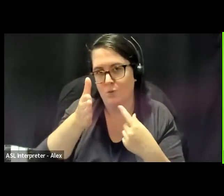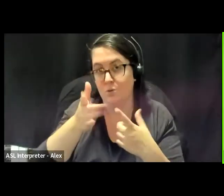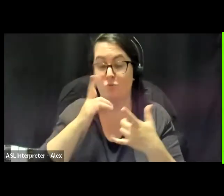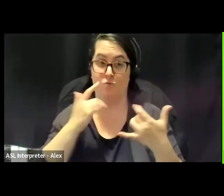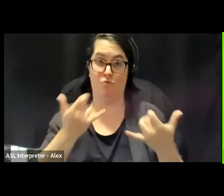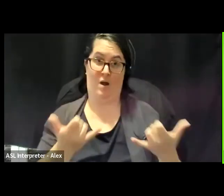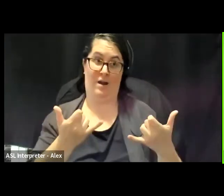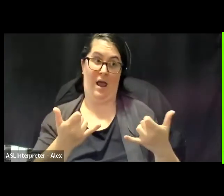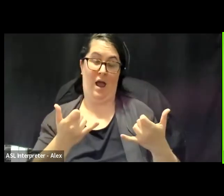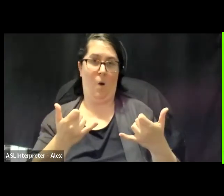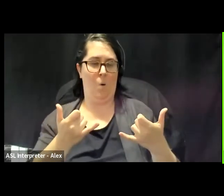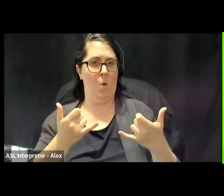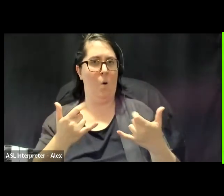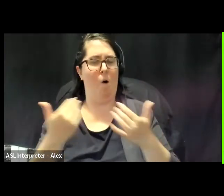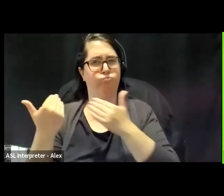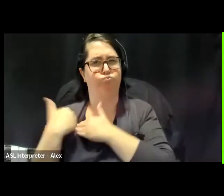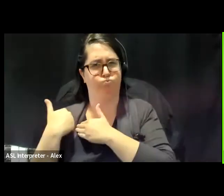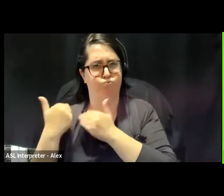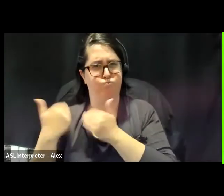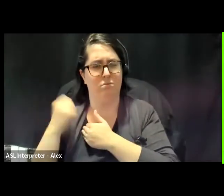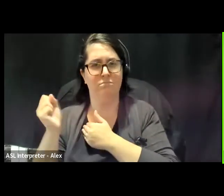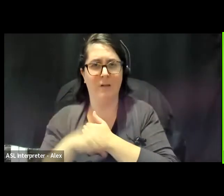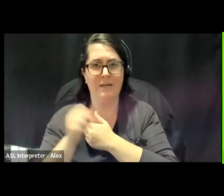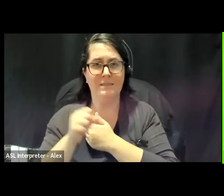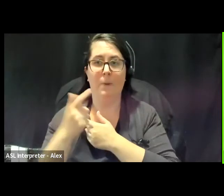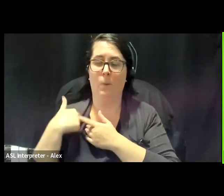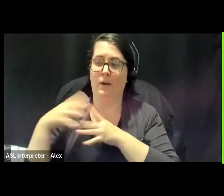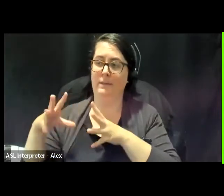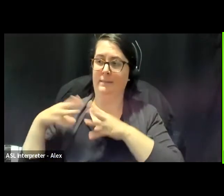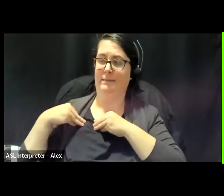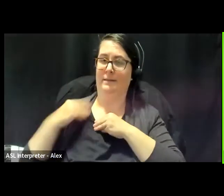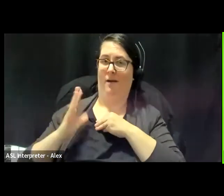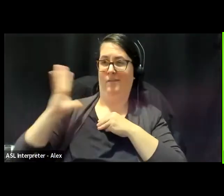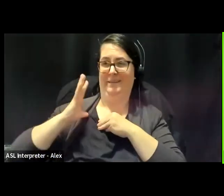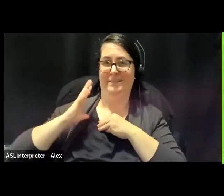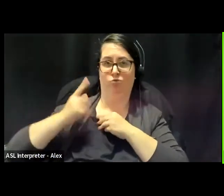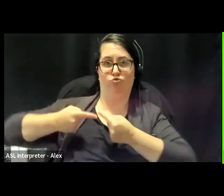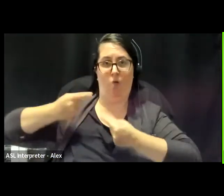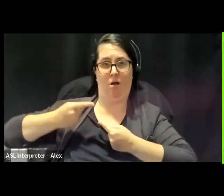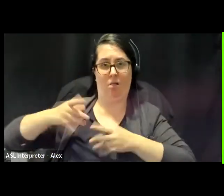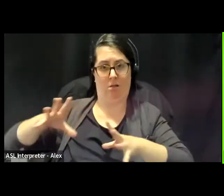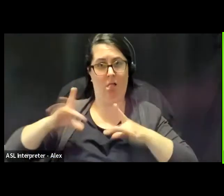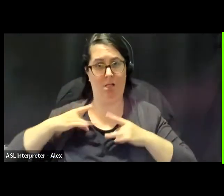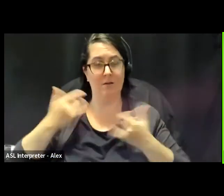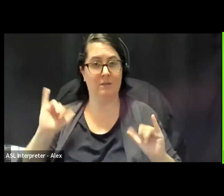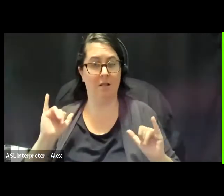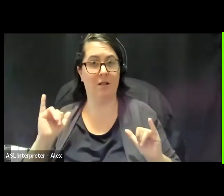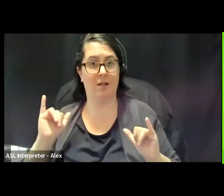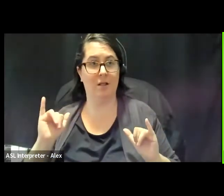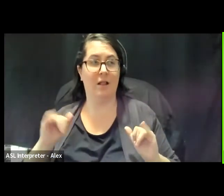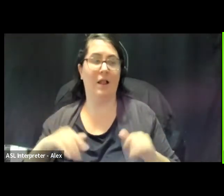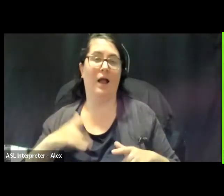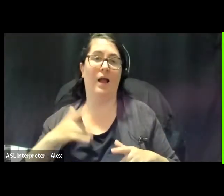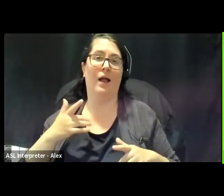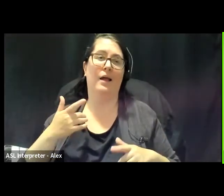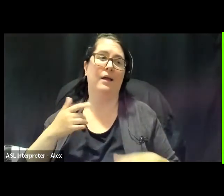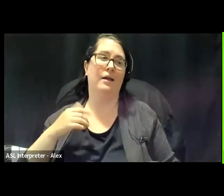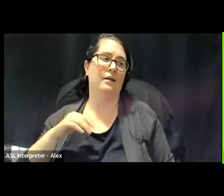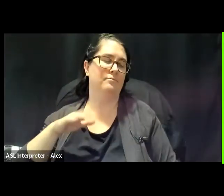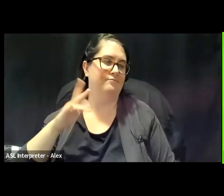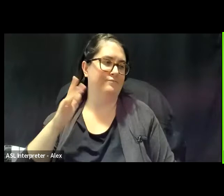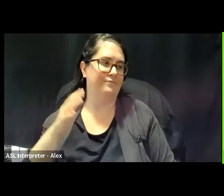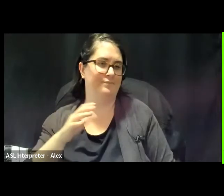live in, which is one of enormous responsibility, we're inheriting many of the struggles. And I spoke to some of those, you know, the legacies left by Afeni Shakur,